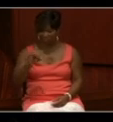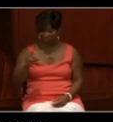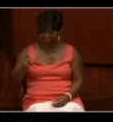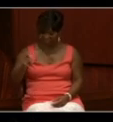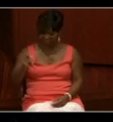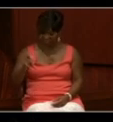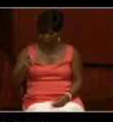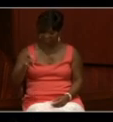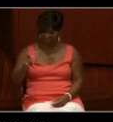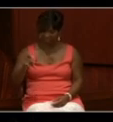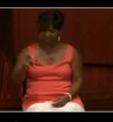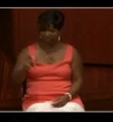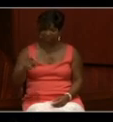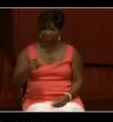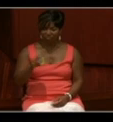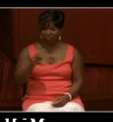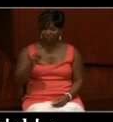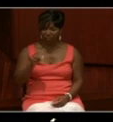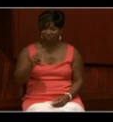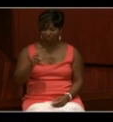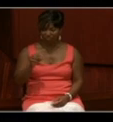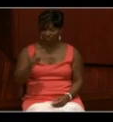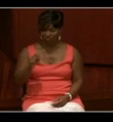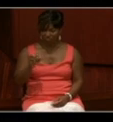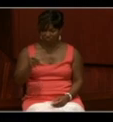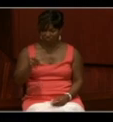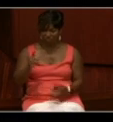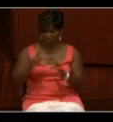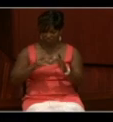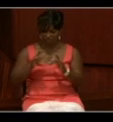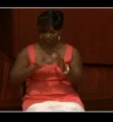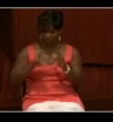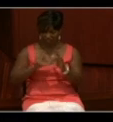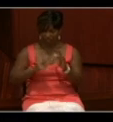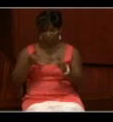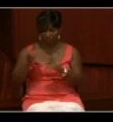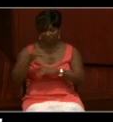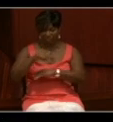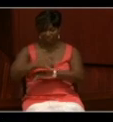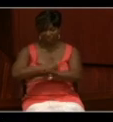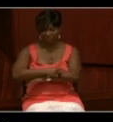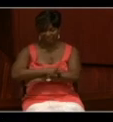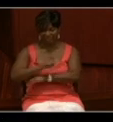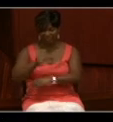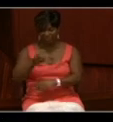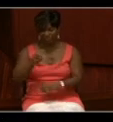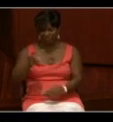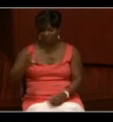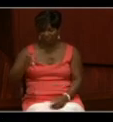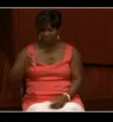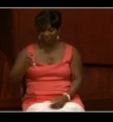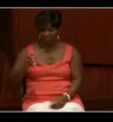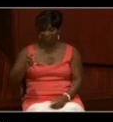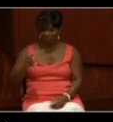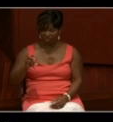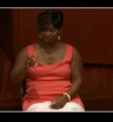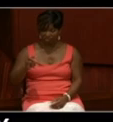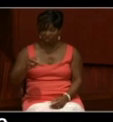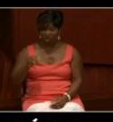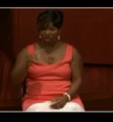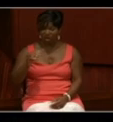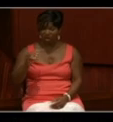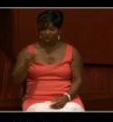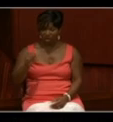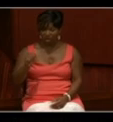Were Mustard on station and were the absentees for the day. At 10.07, USS Algorma